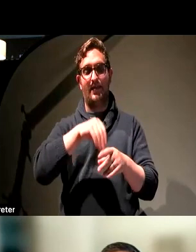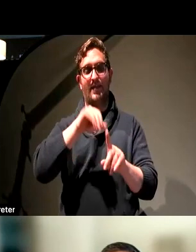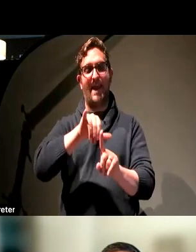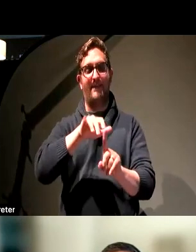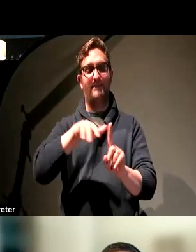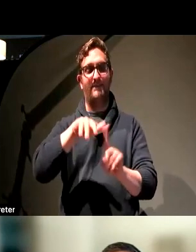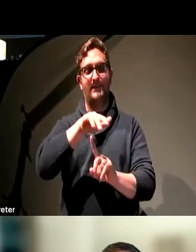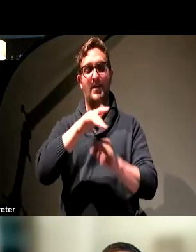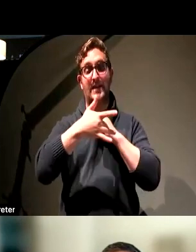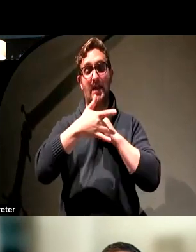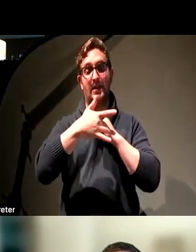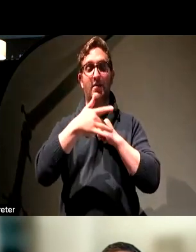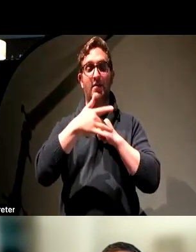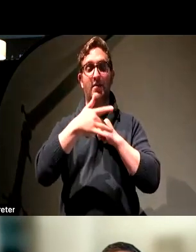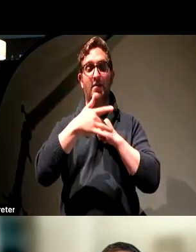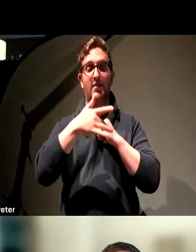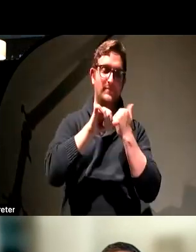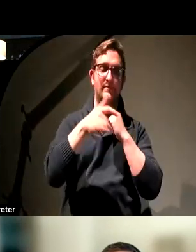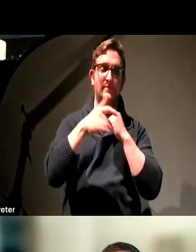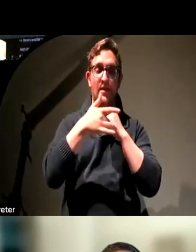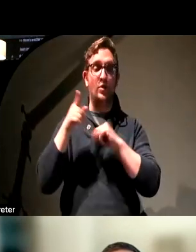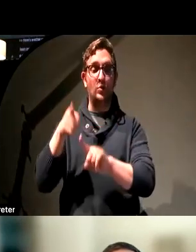technology or anything you didn't expect to see?